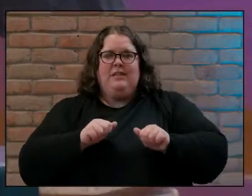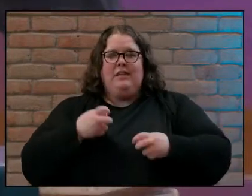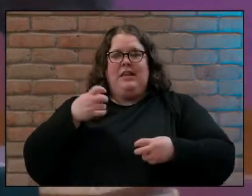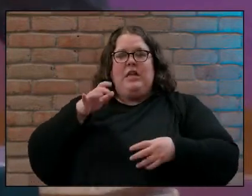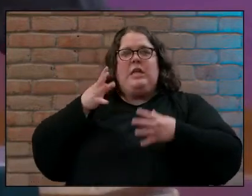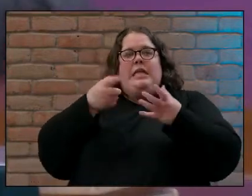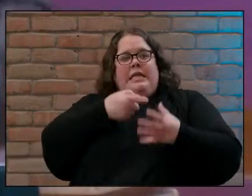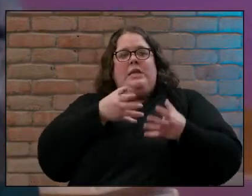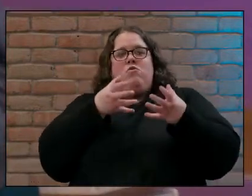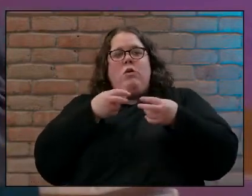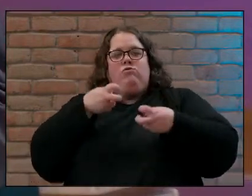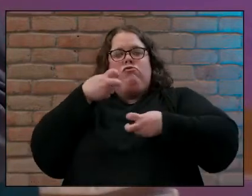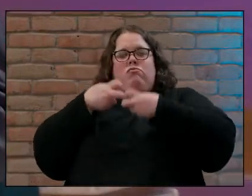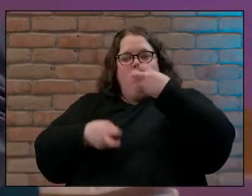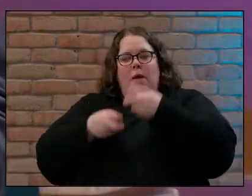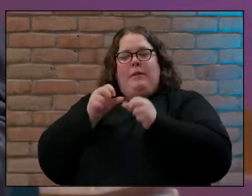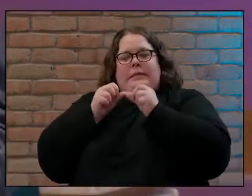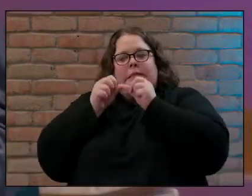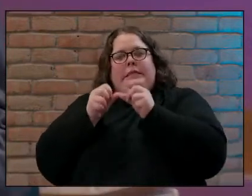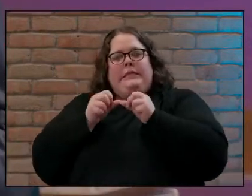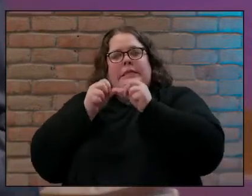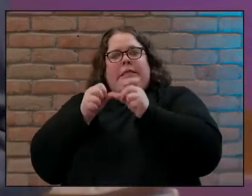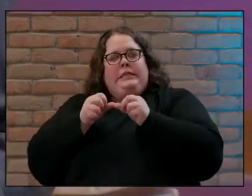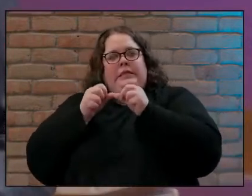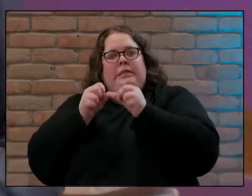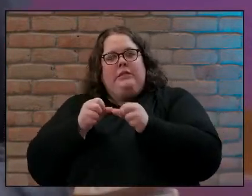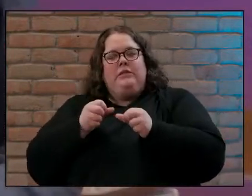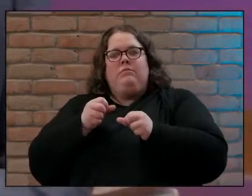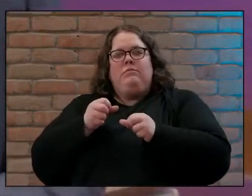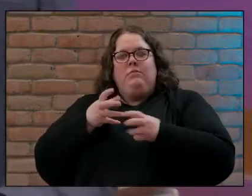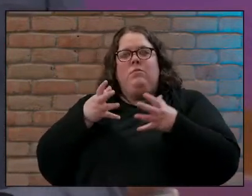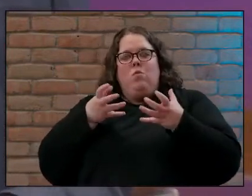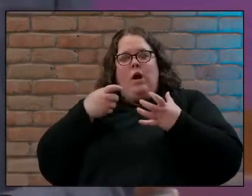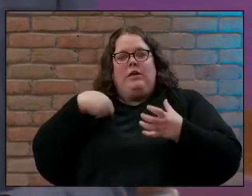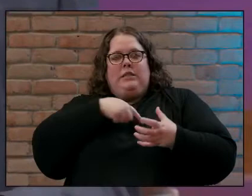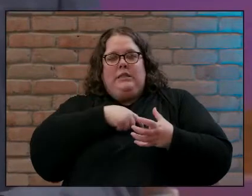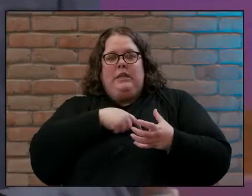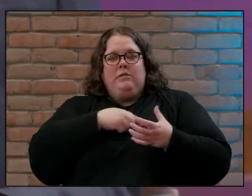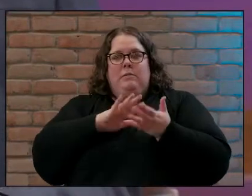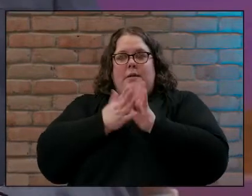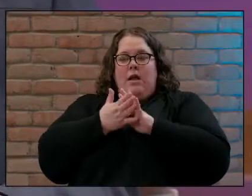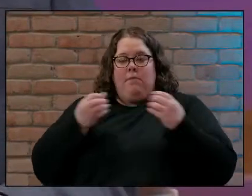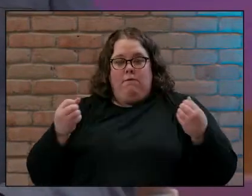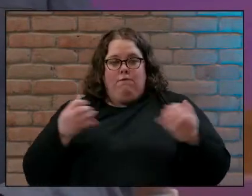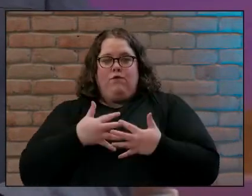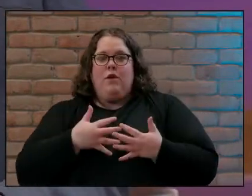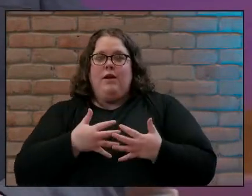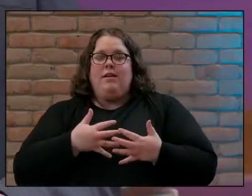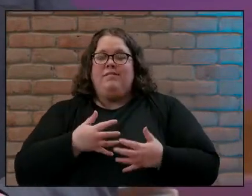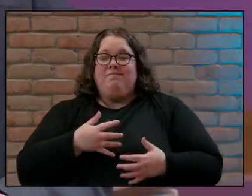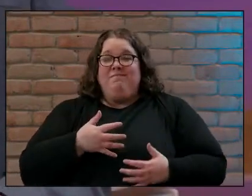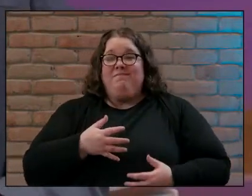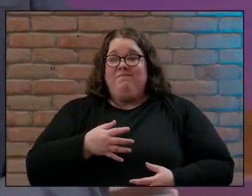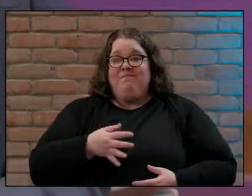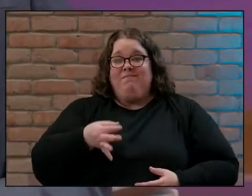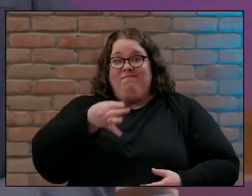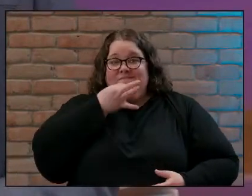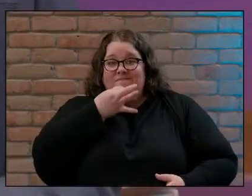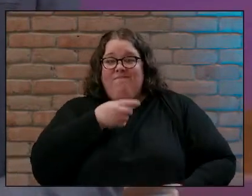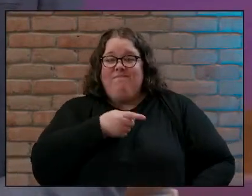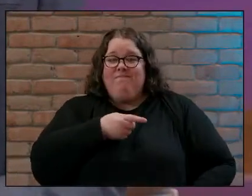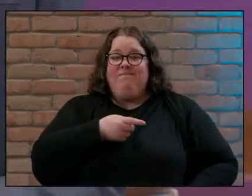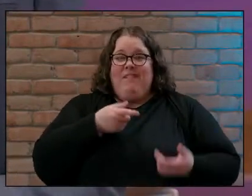anxious and afraid and his tactics work very well they leave us vulnerable